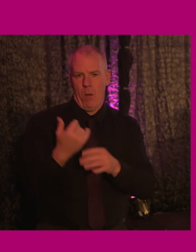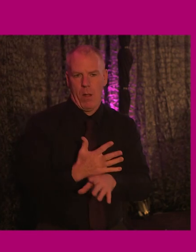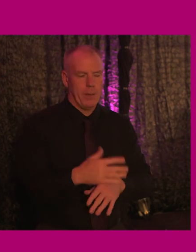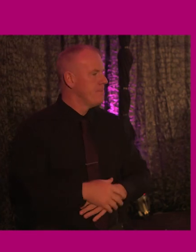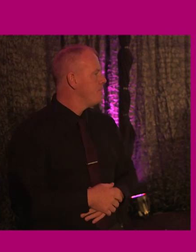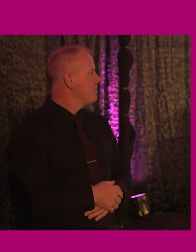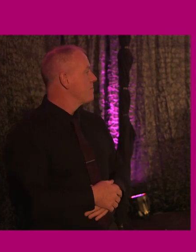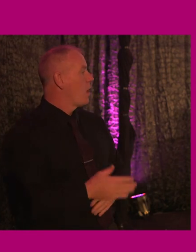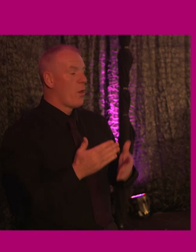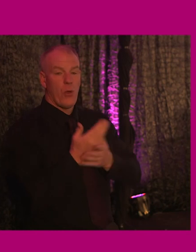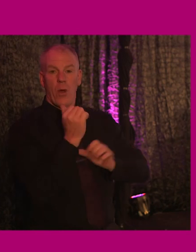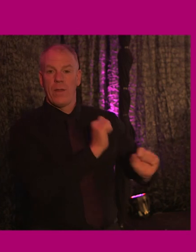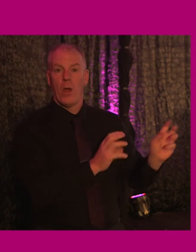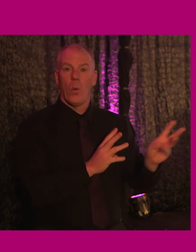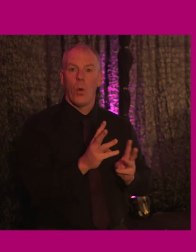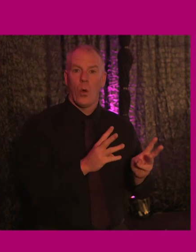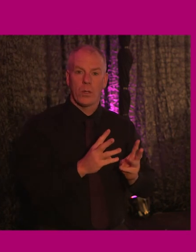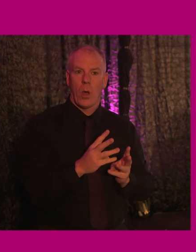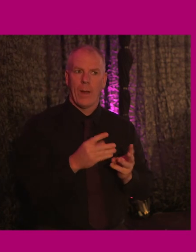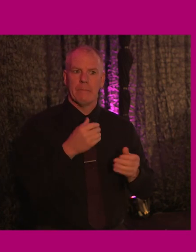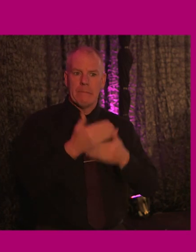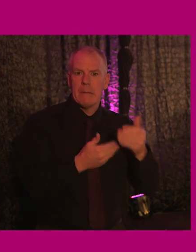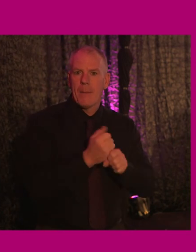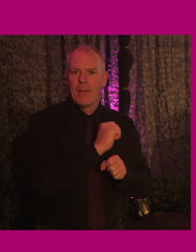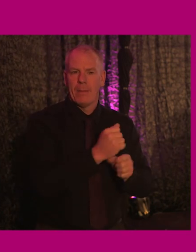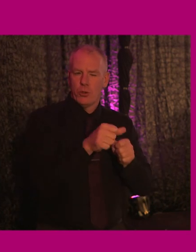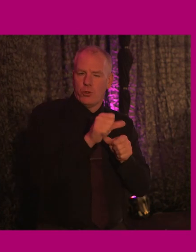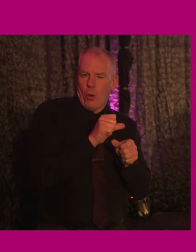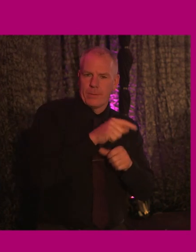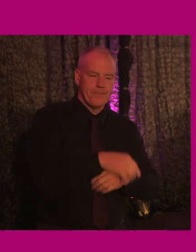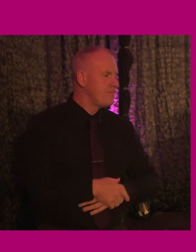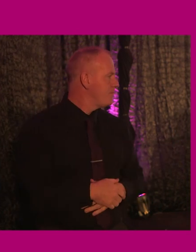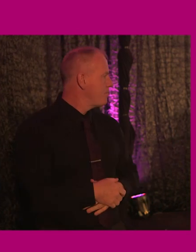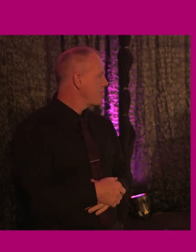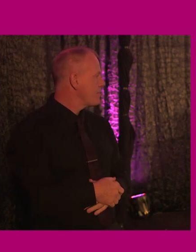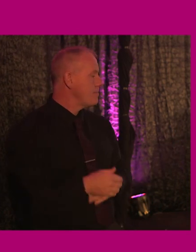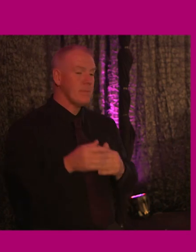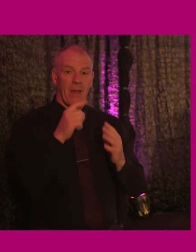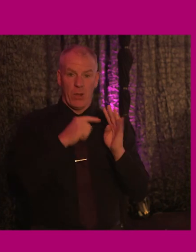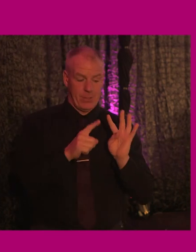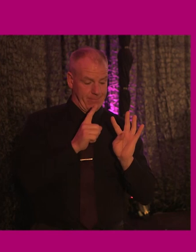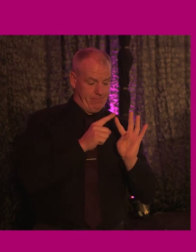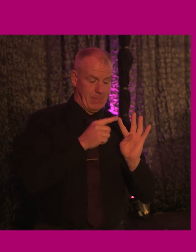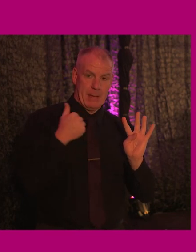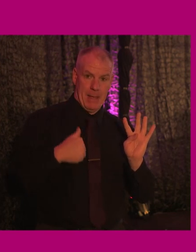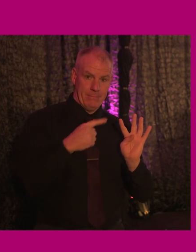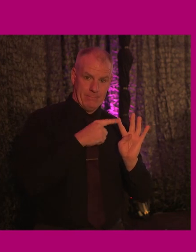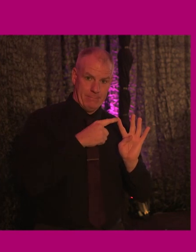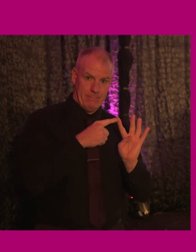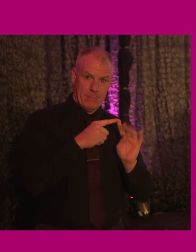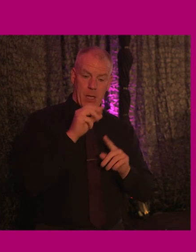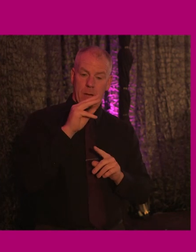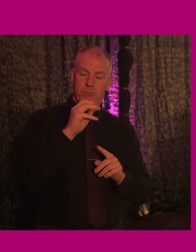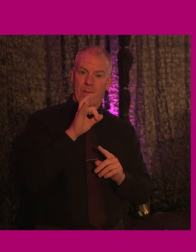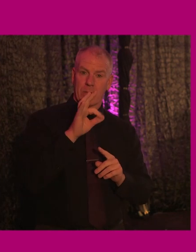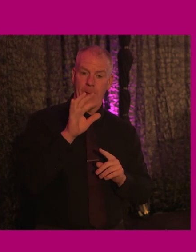So they will talk you through their work. So I will keep their bios really short. And so then immediately, immediately beside me is Professor